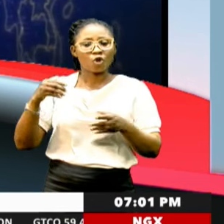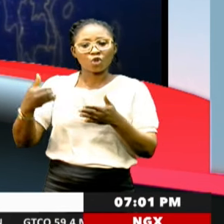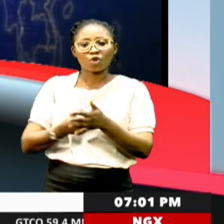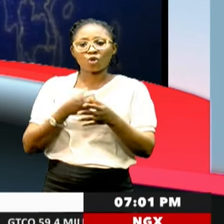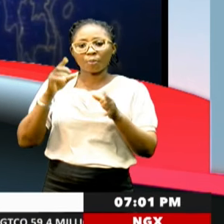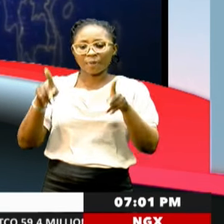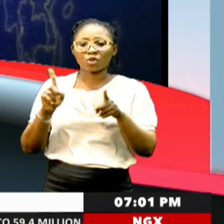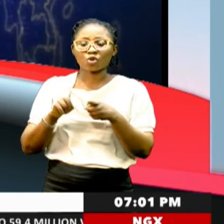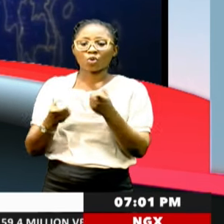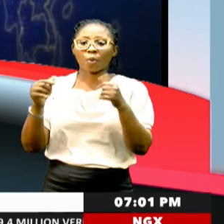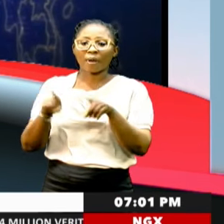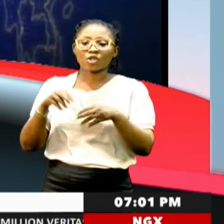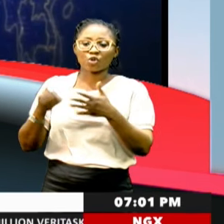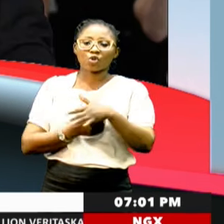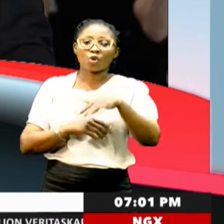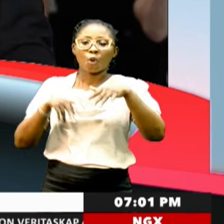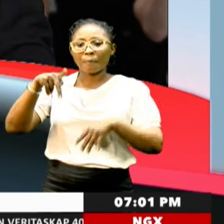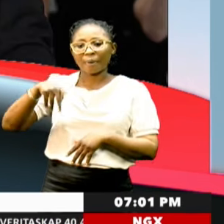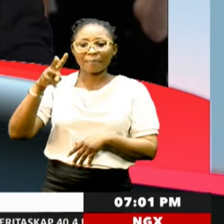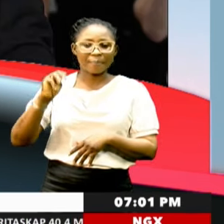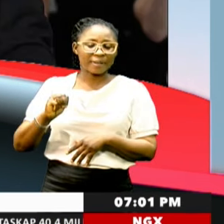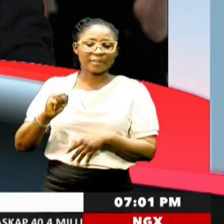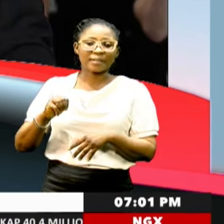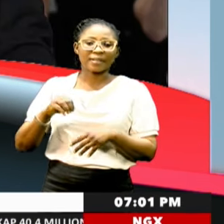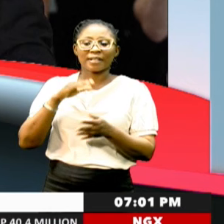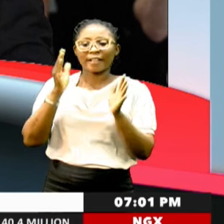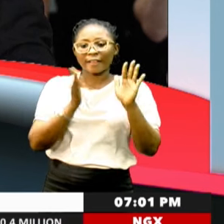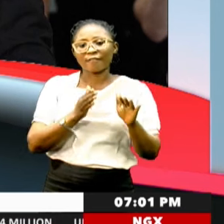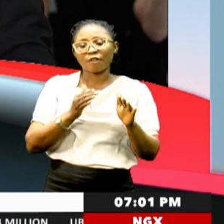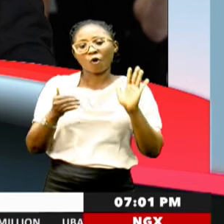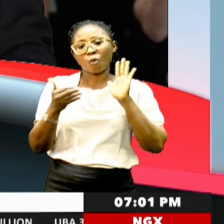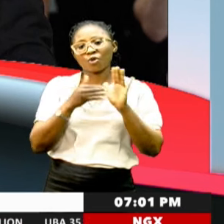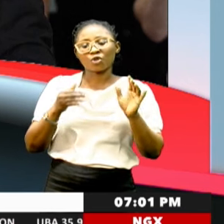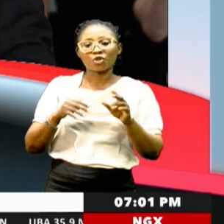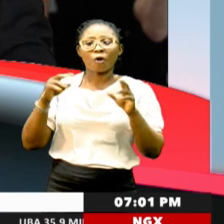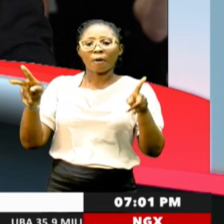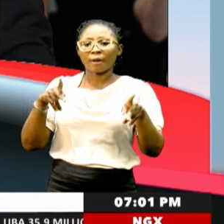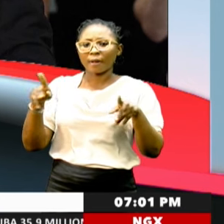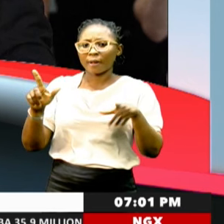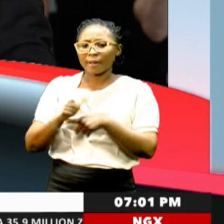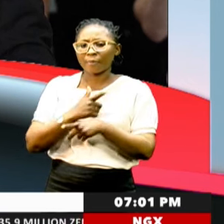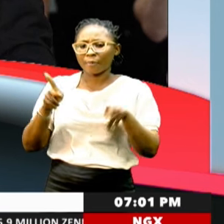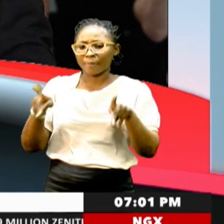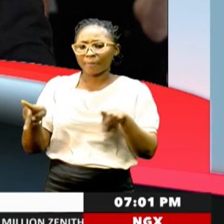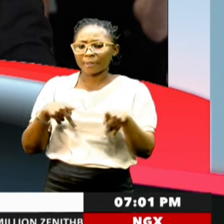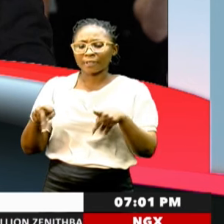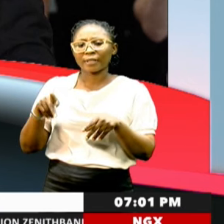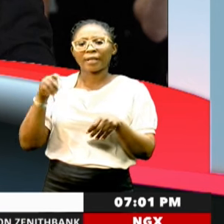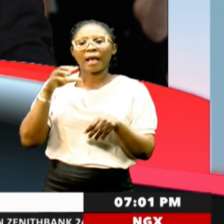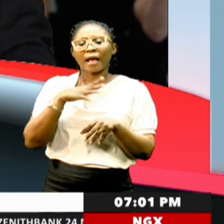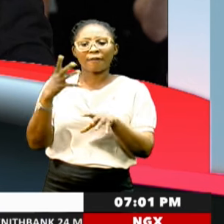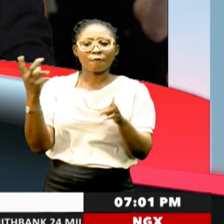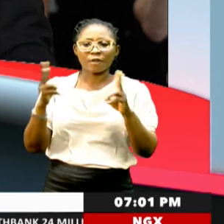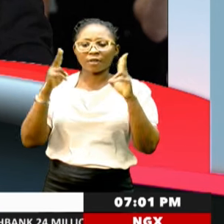as the new Prime Minister. His centre-left opposition Liberal Party co-set to victory, ending 14 years of right-wing